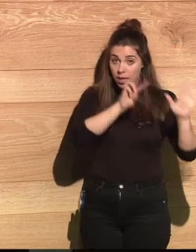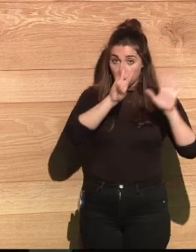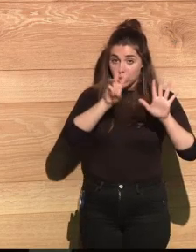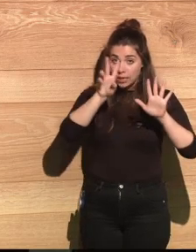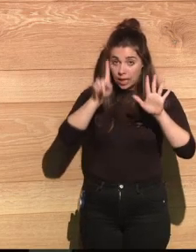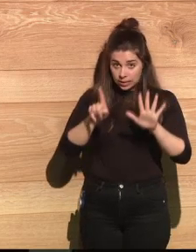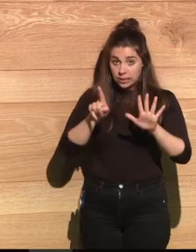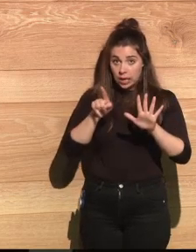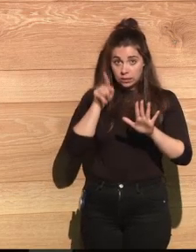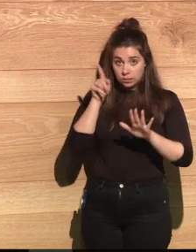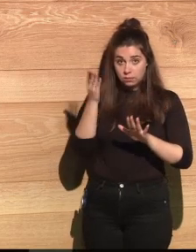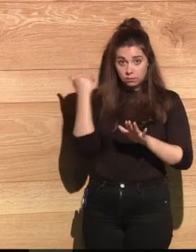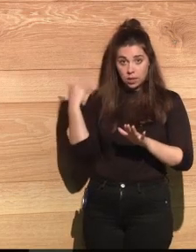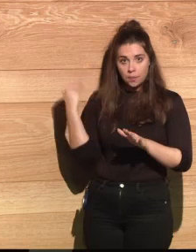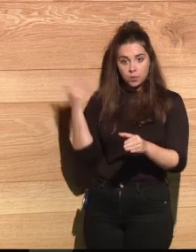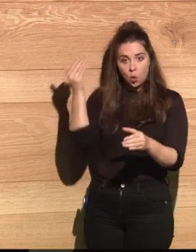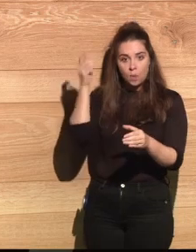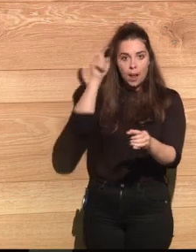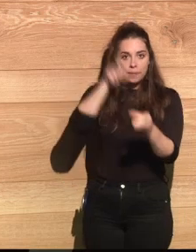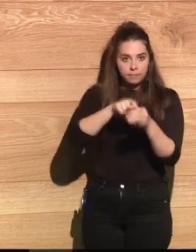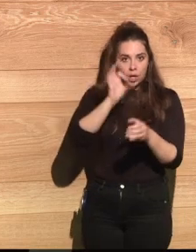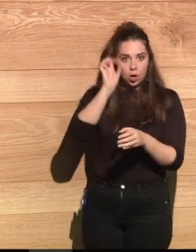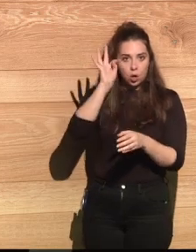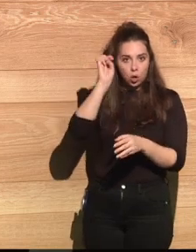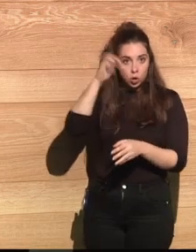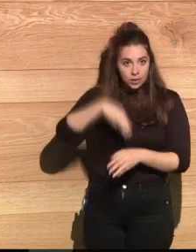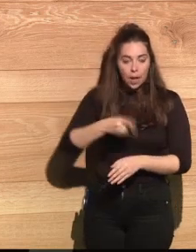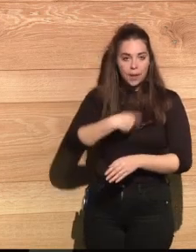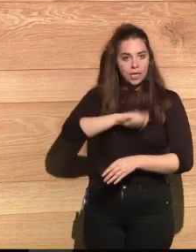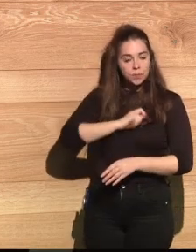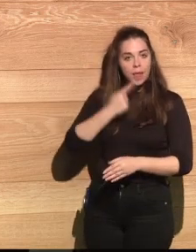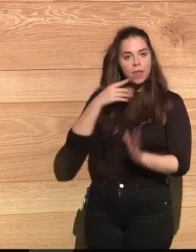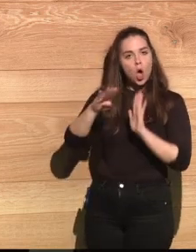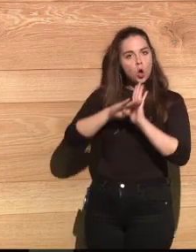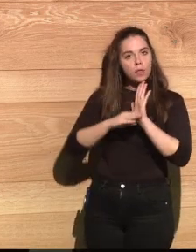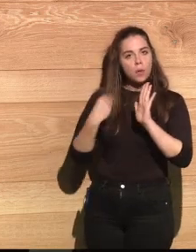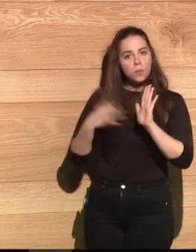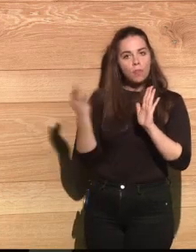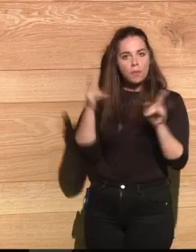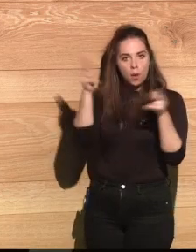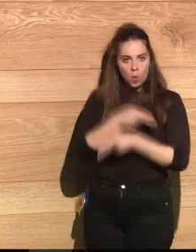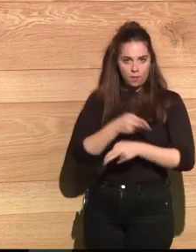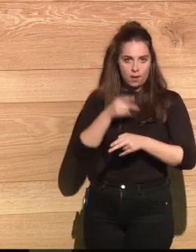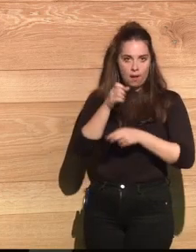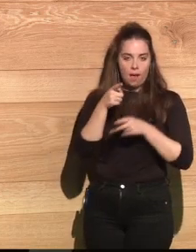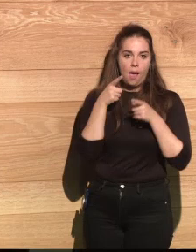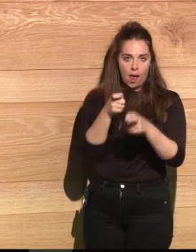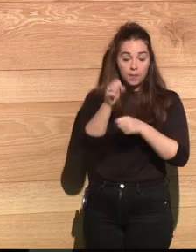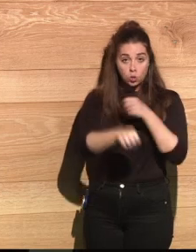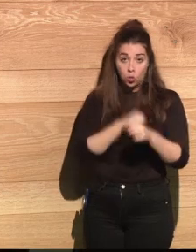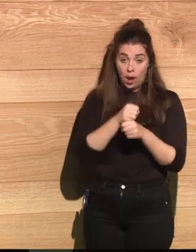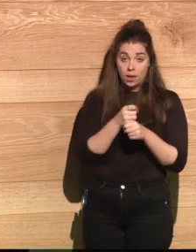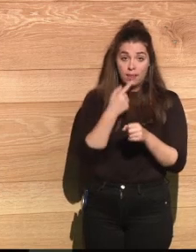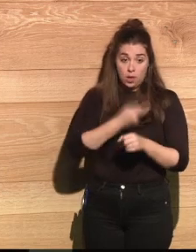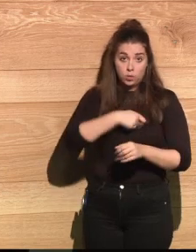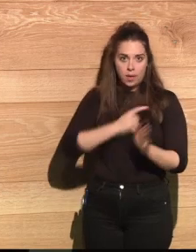referendum in 1986 to be part of NATO, Spain mentioned as a condition the prohibition of